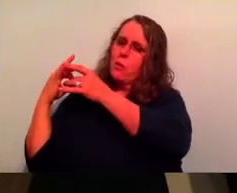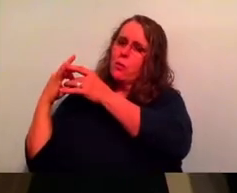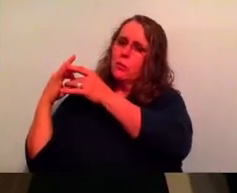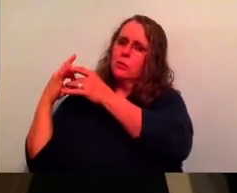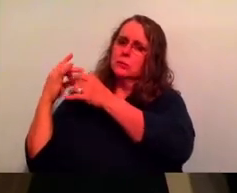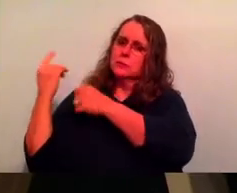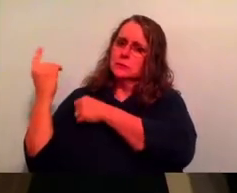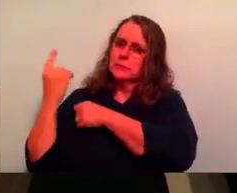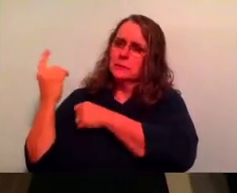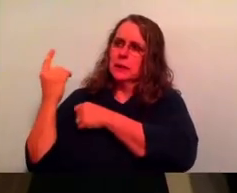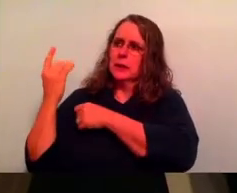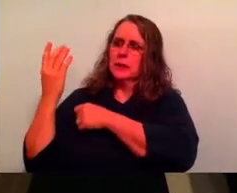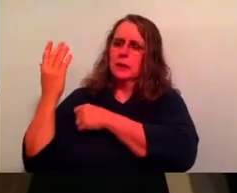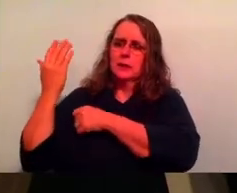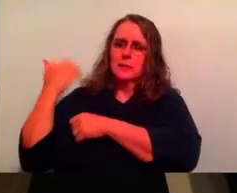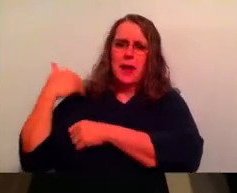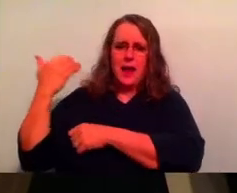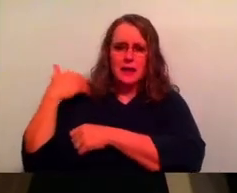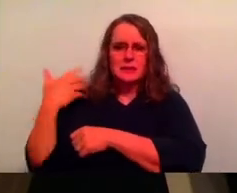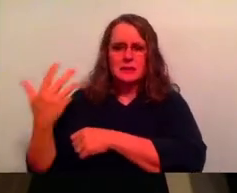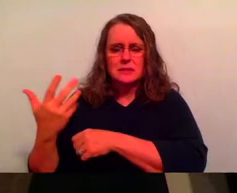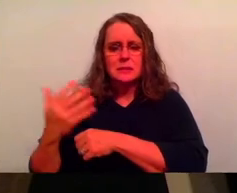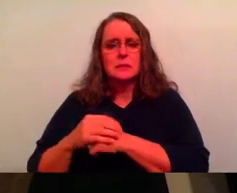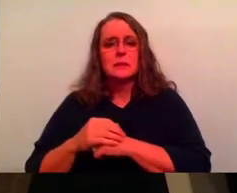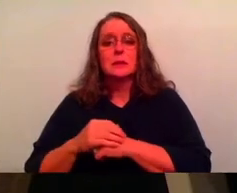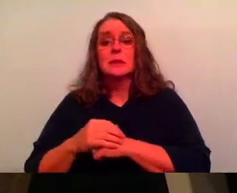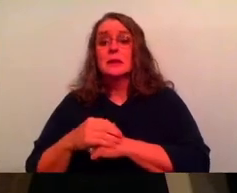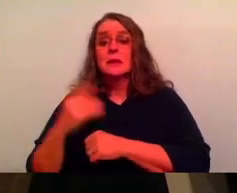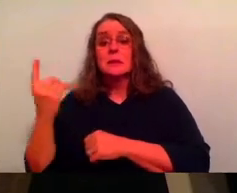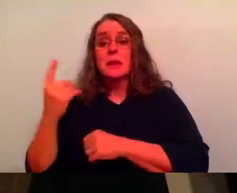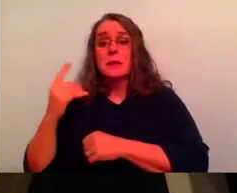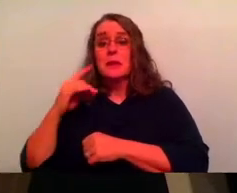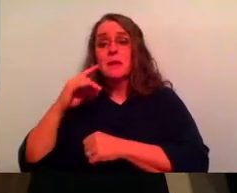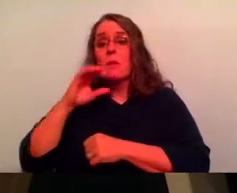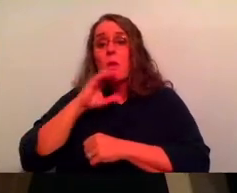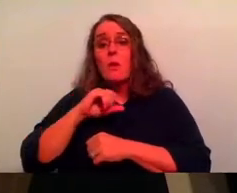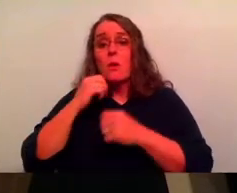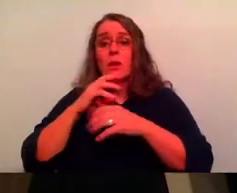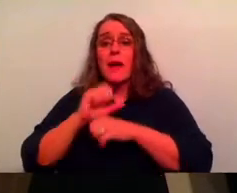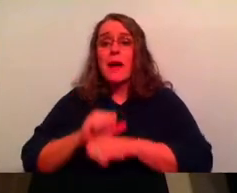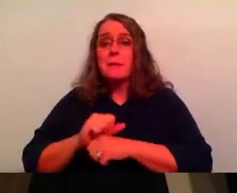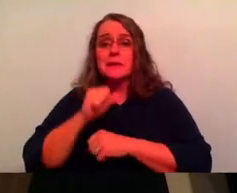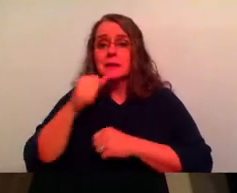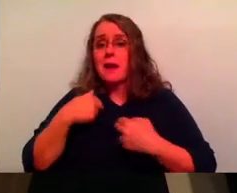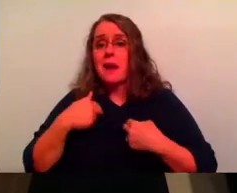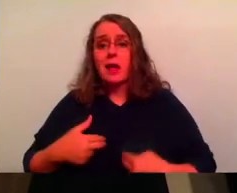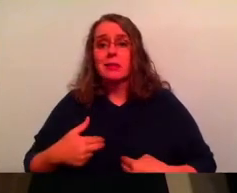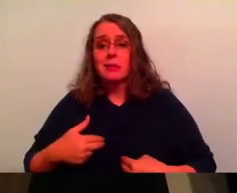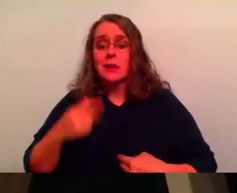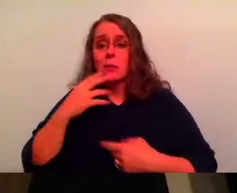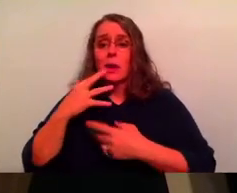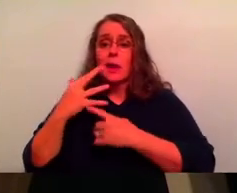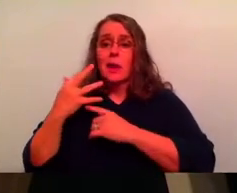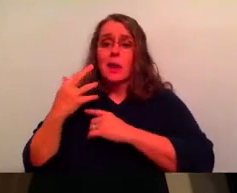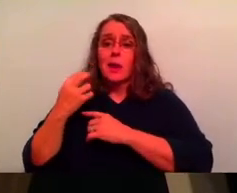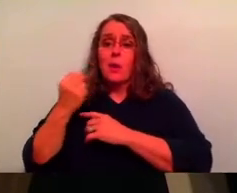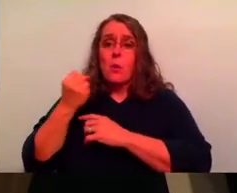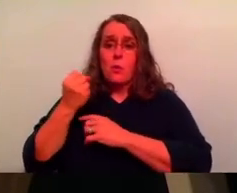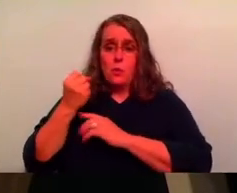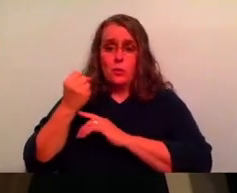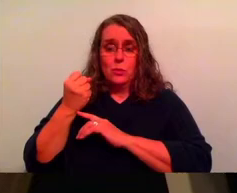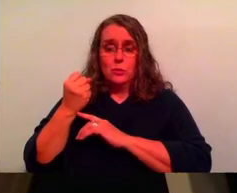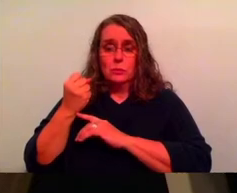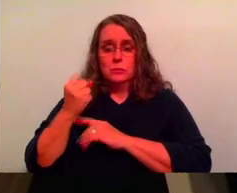hold on to, uh, maybe some unhealthy habits that we've had. Um, maybe some unhealthy